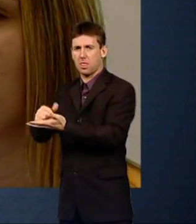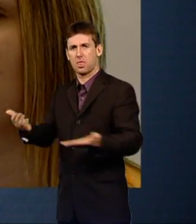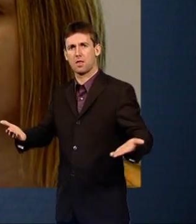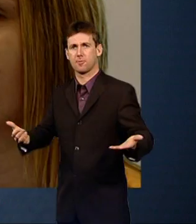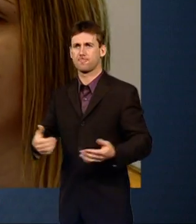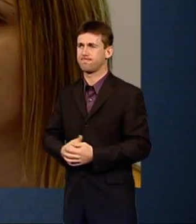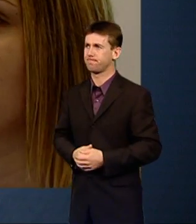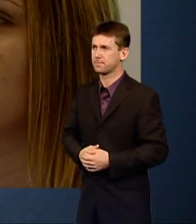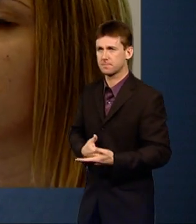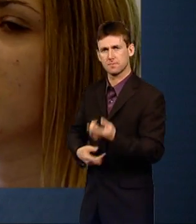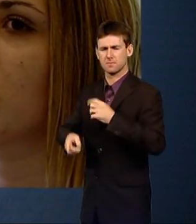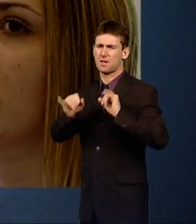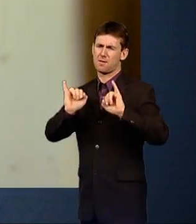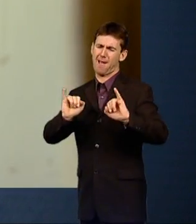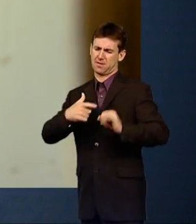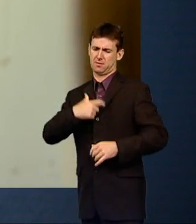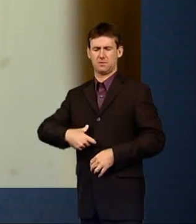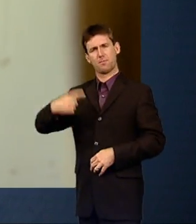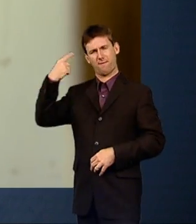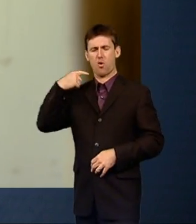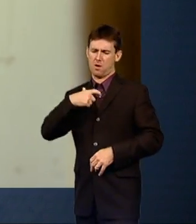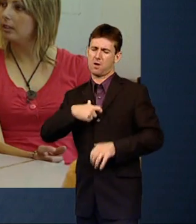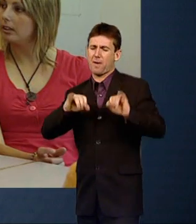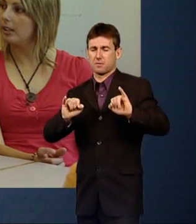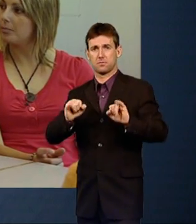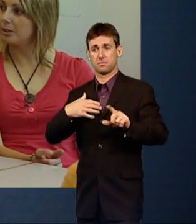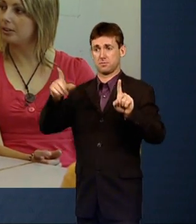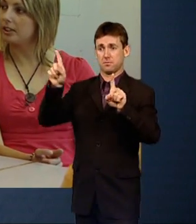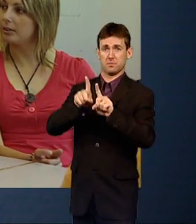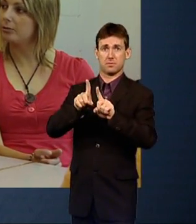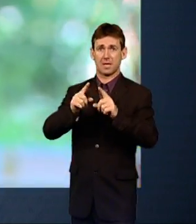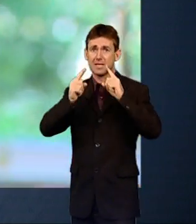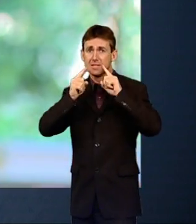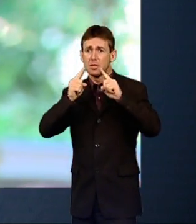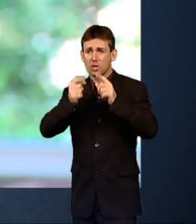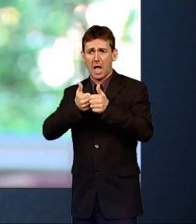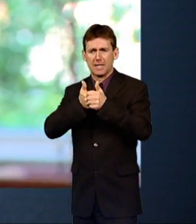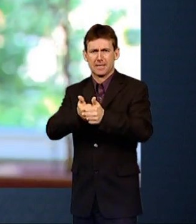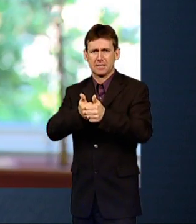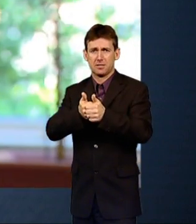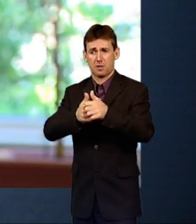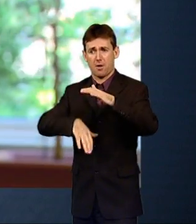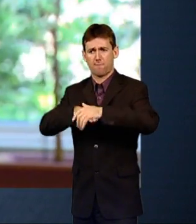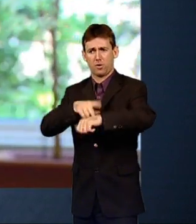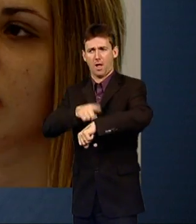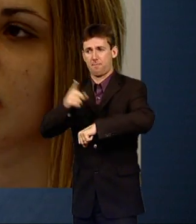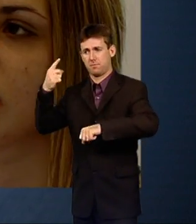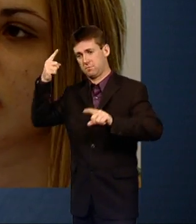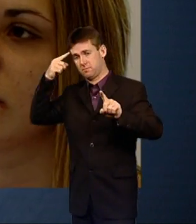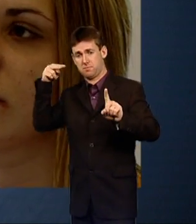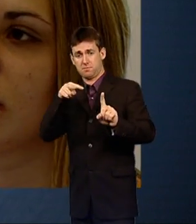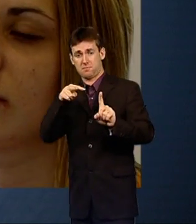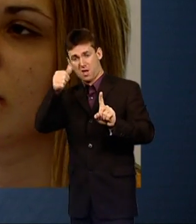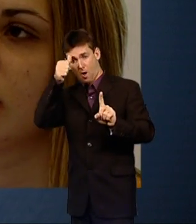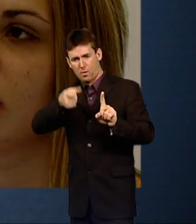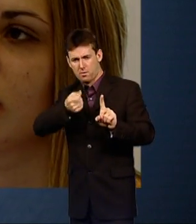Bad Yaz was eventually assigned her own full-time teaching assistant, who could immediately spot in class whether she had taken her medication.